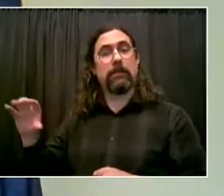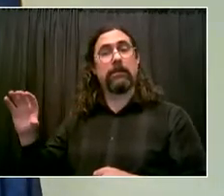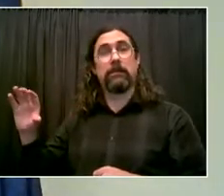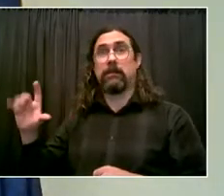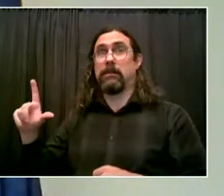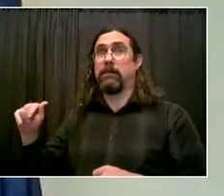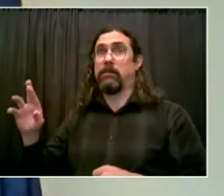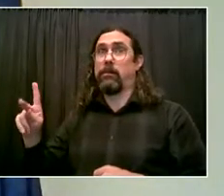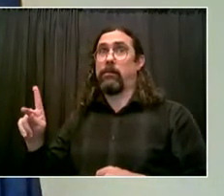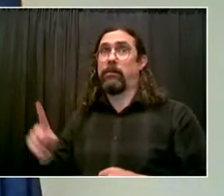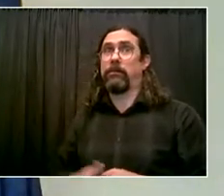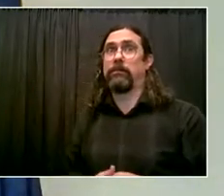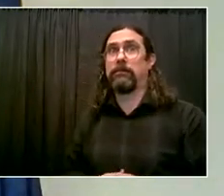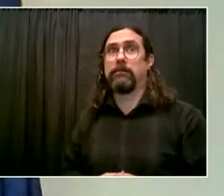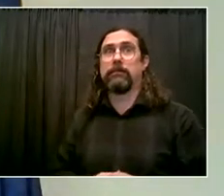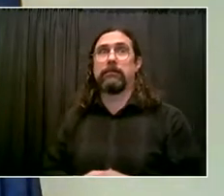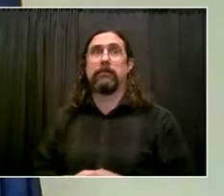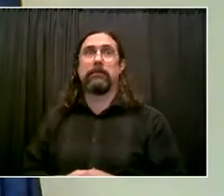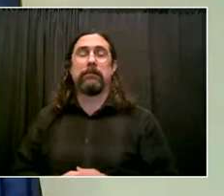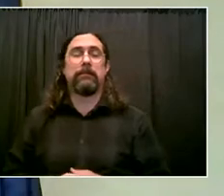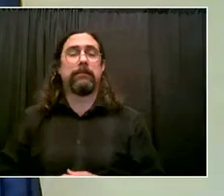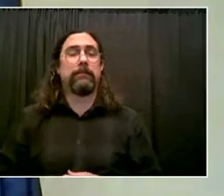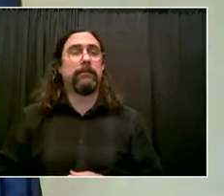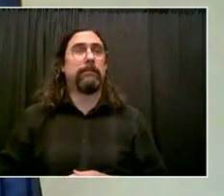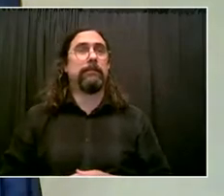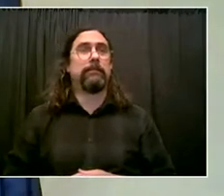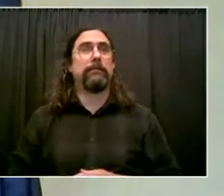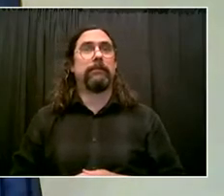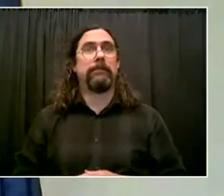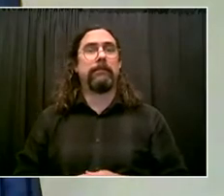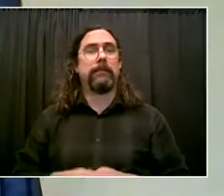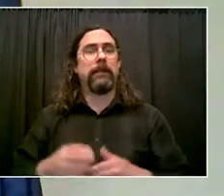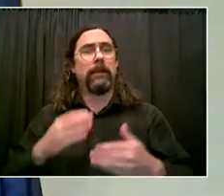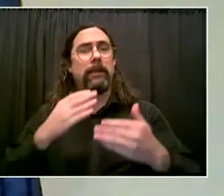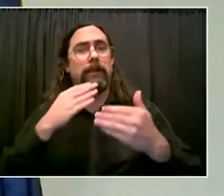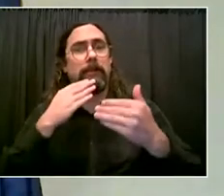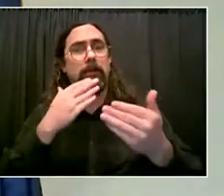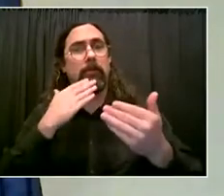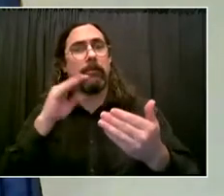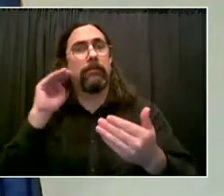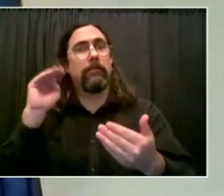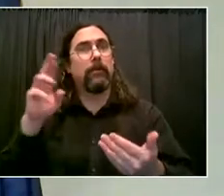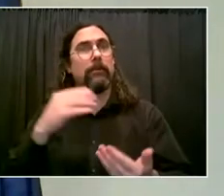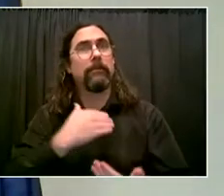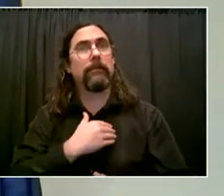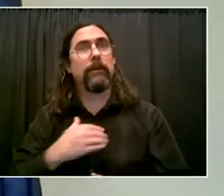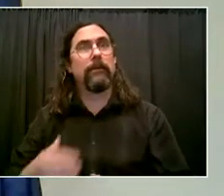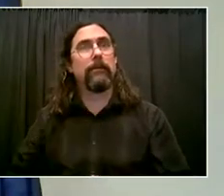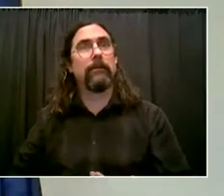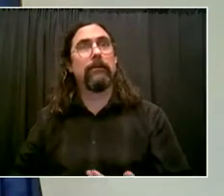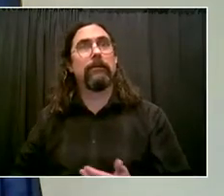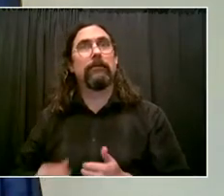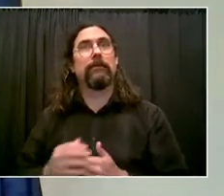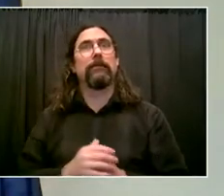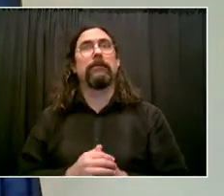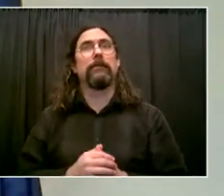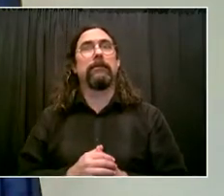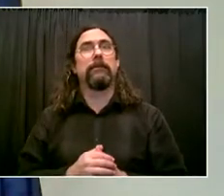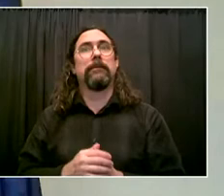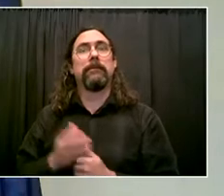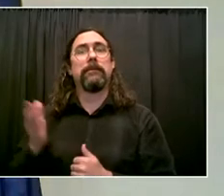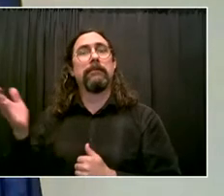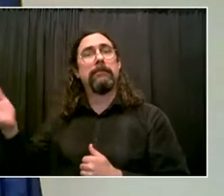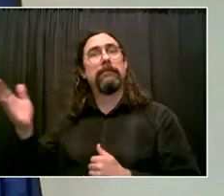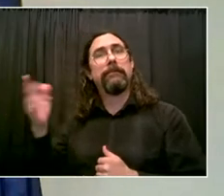thoughts, and my prayers to the family of Justin Wallace. What a tragedy. A young